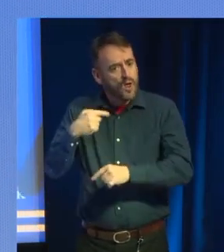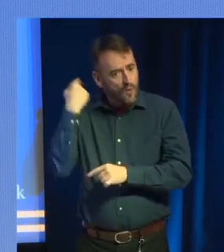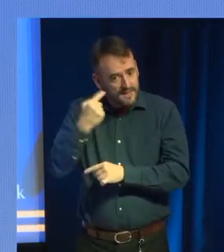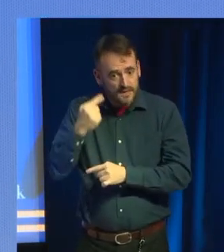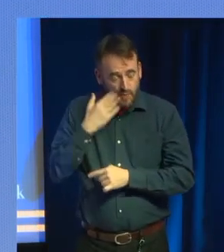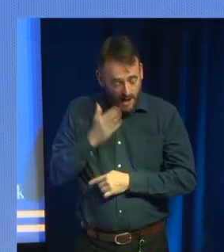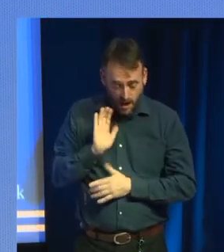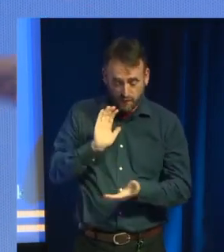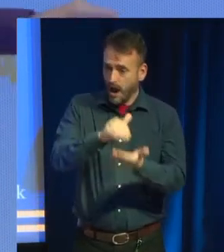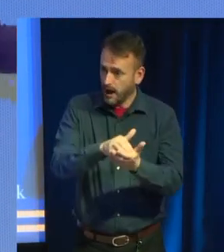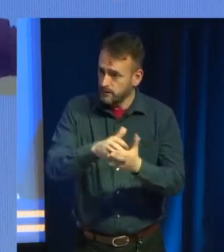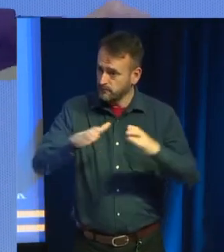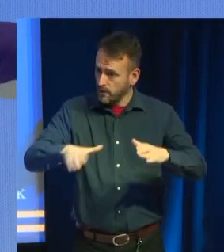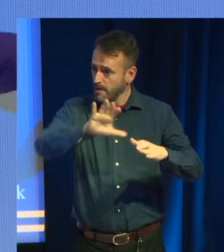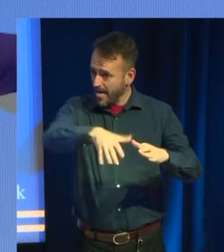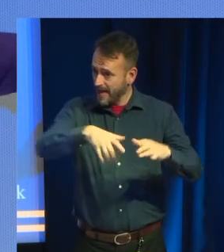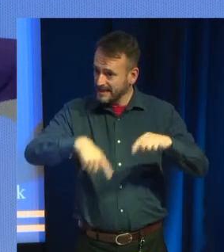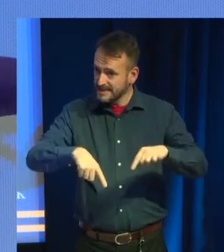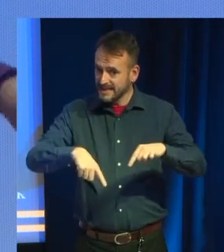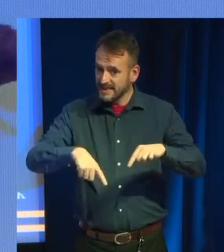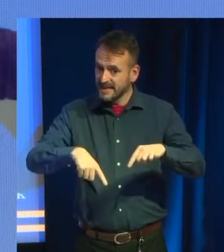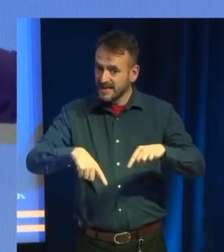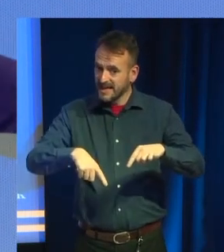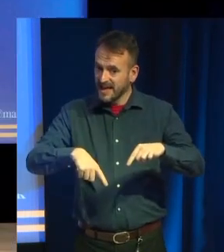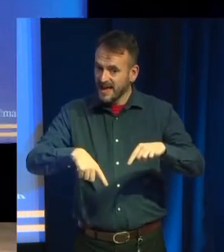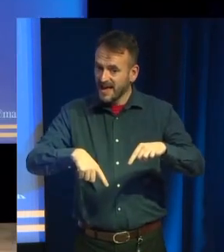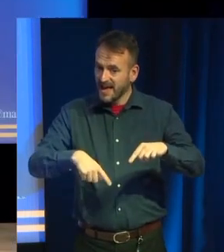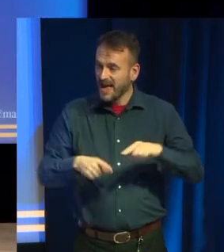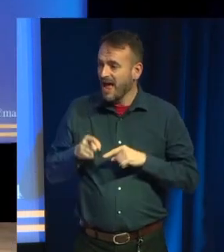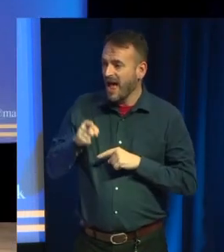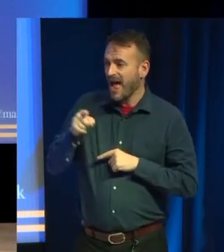got particular things, and the, Amazon reviewing this flag, is set off.